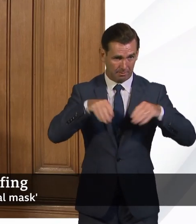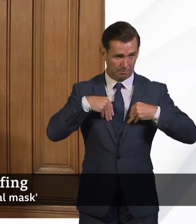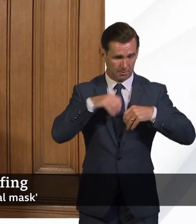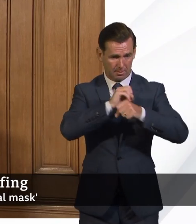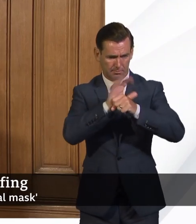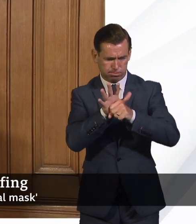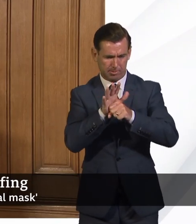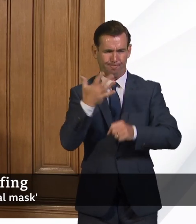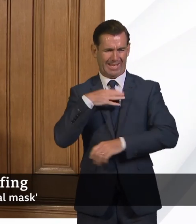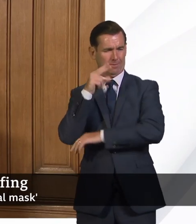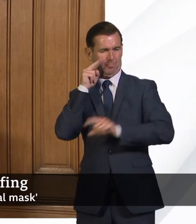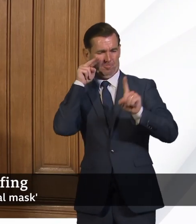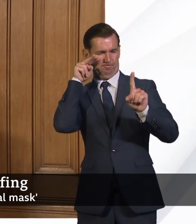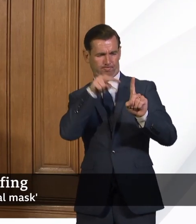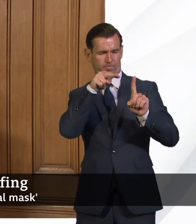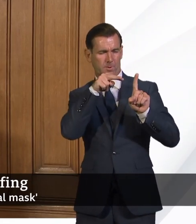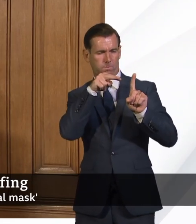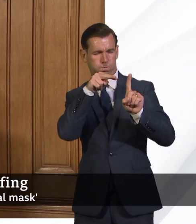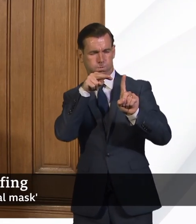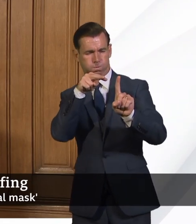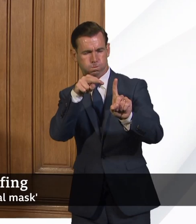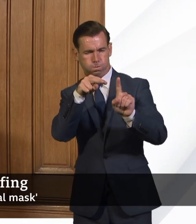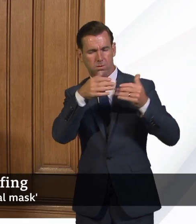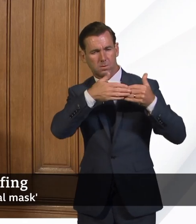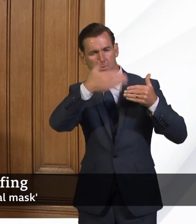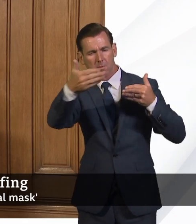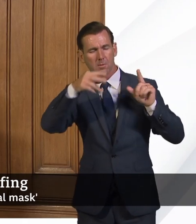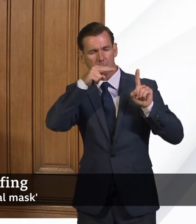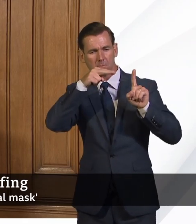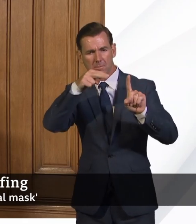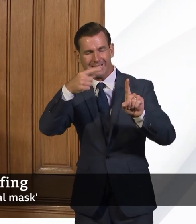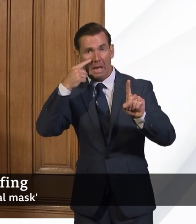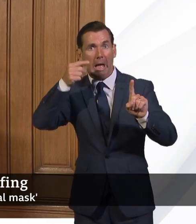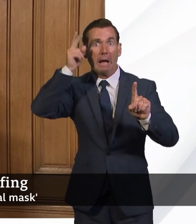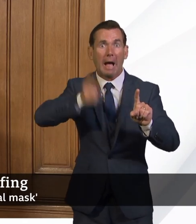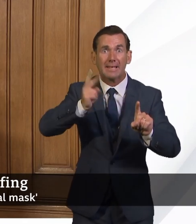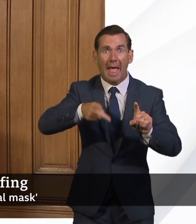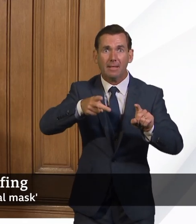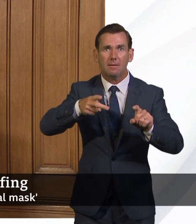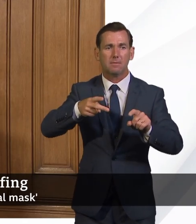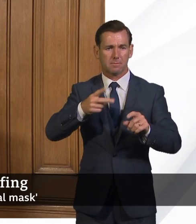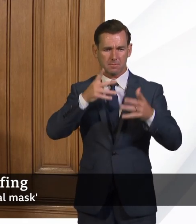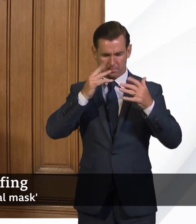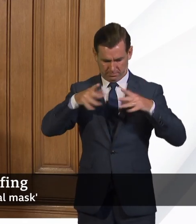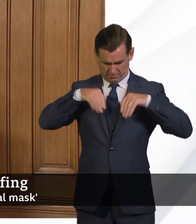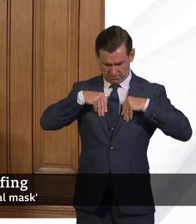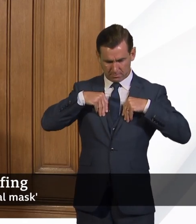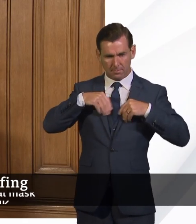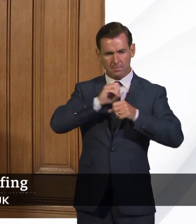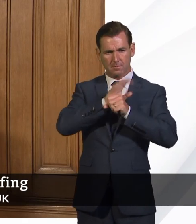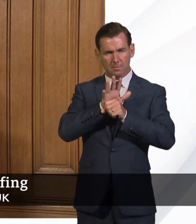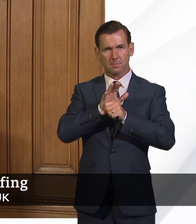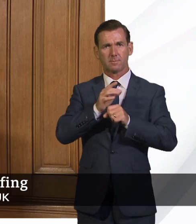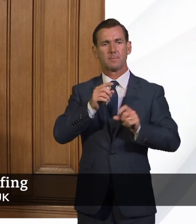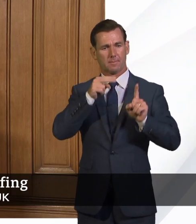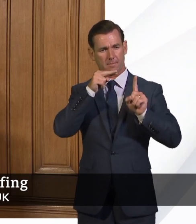study that will follow them over time to see, firstly, if they develop the virus again by the swab testing. And secondly, how that